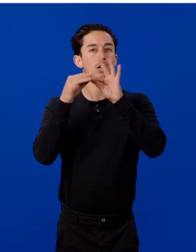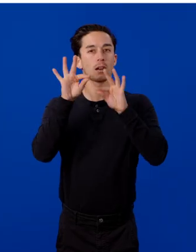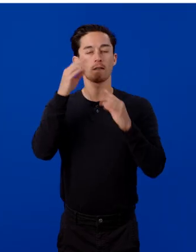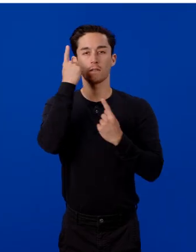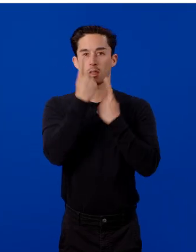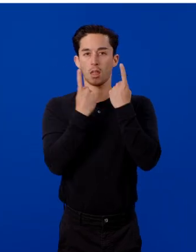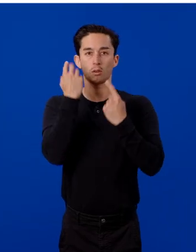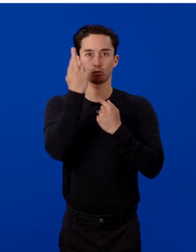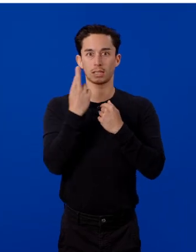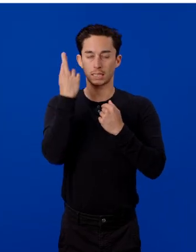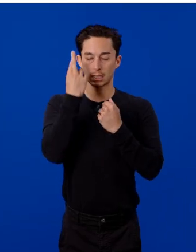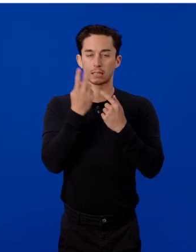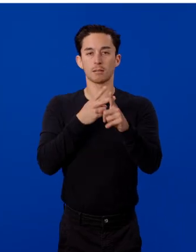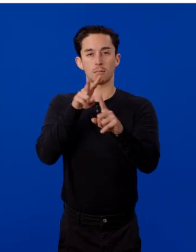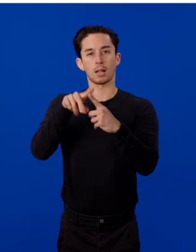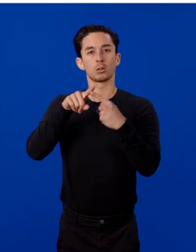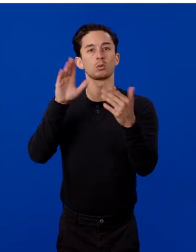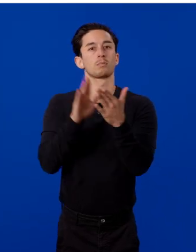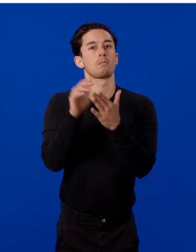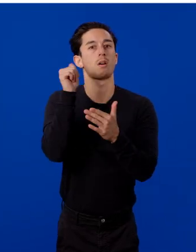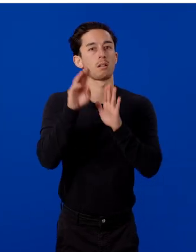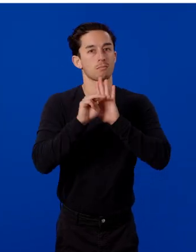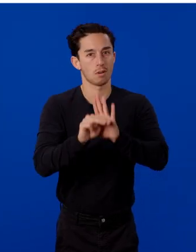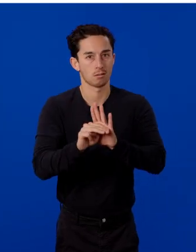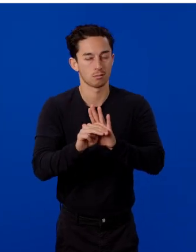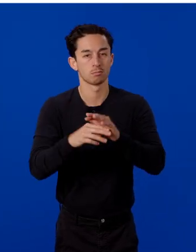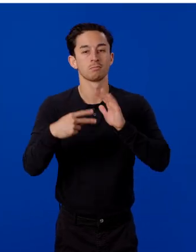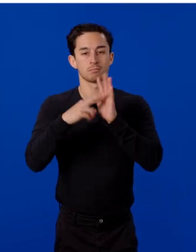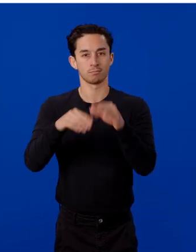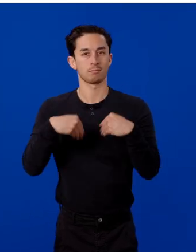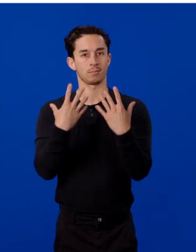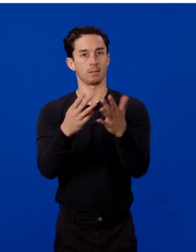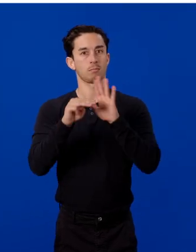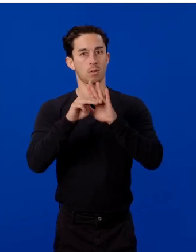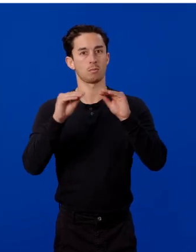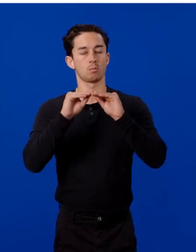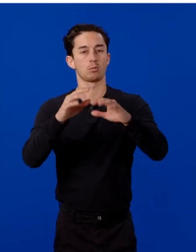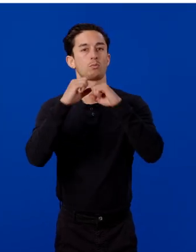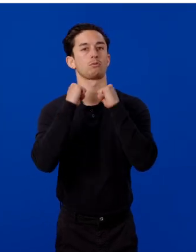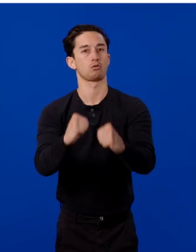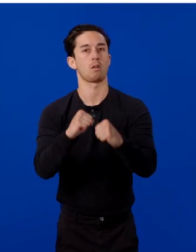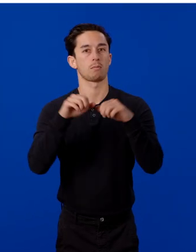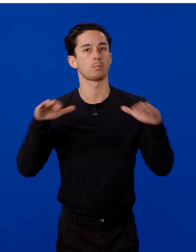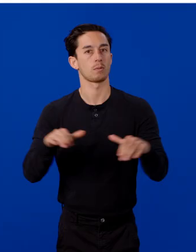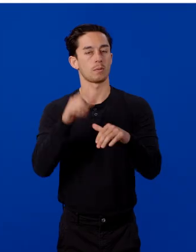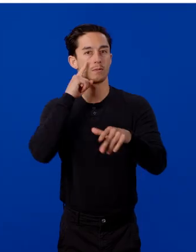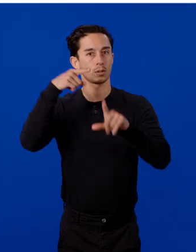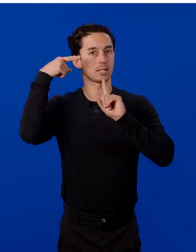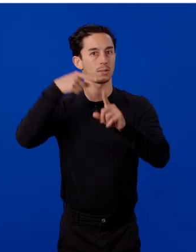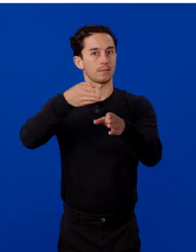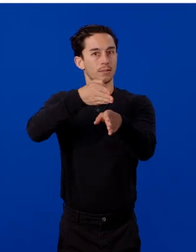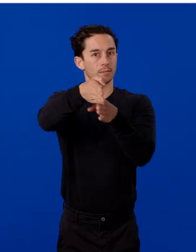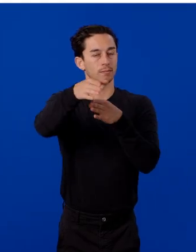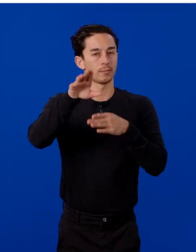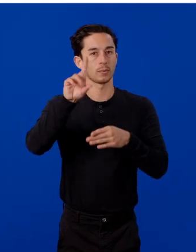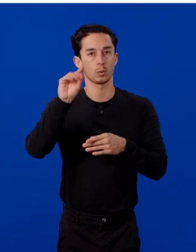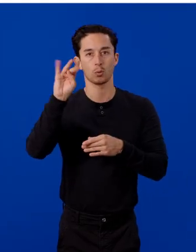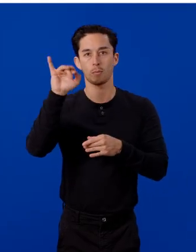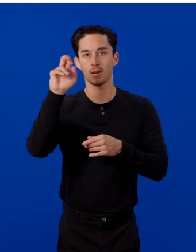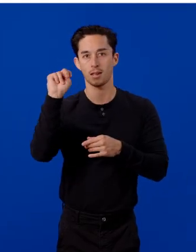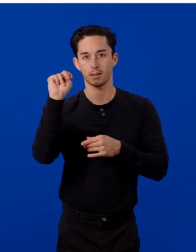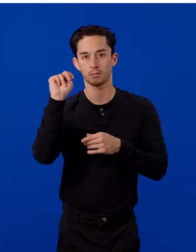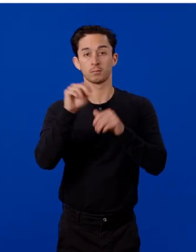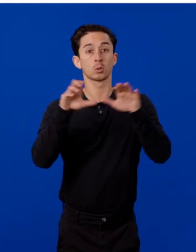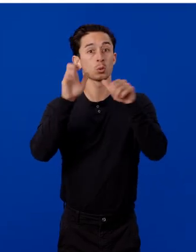model. This gives the model stronger performance in a specific domain. To do this,